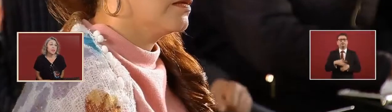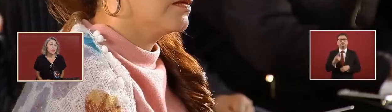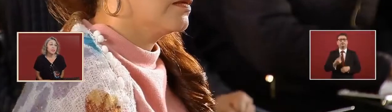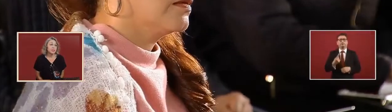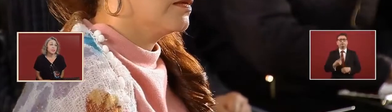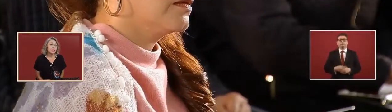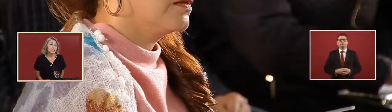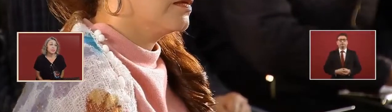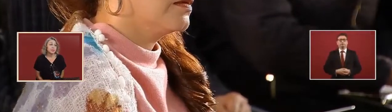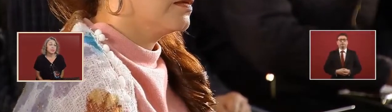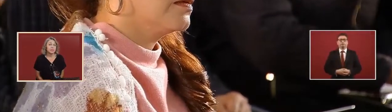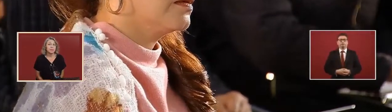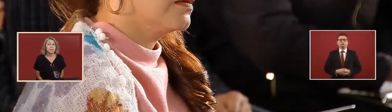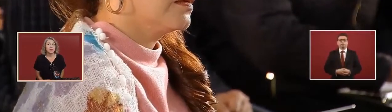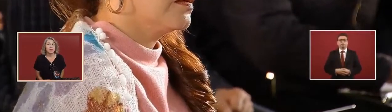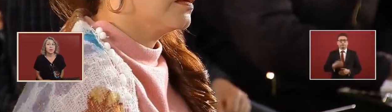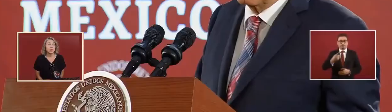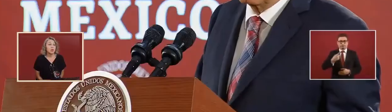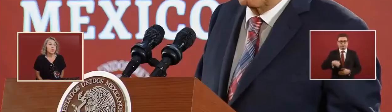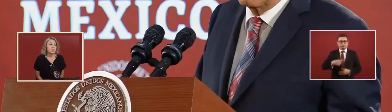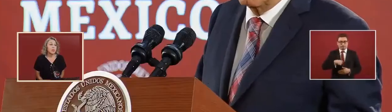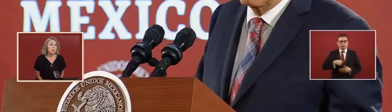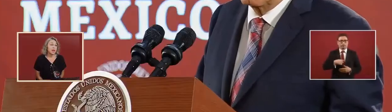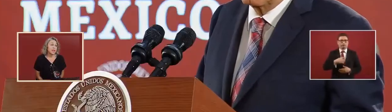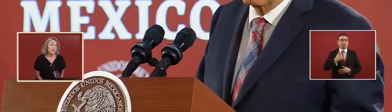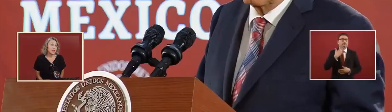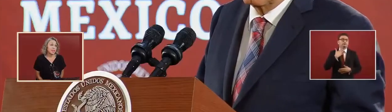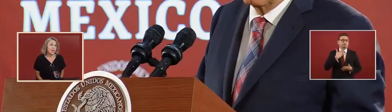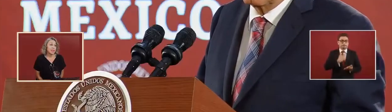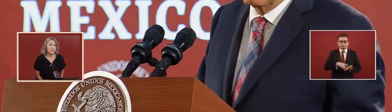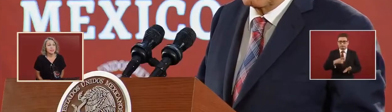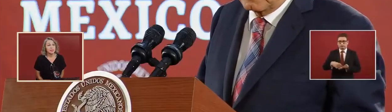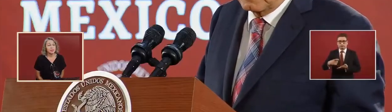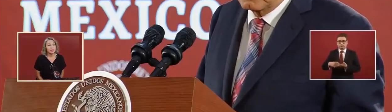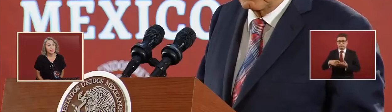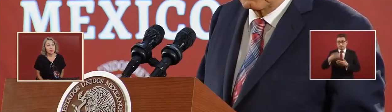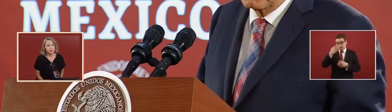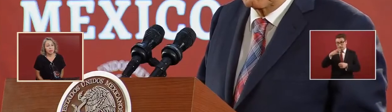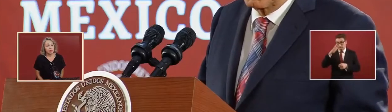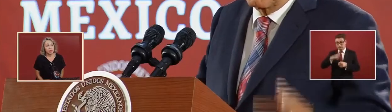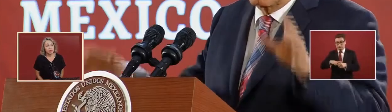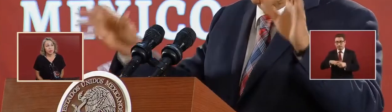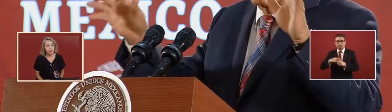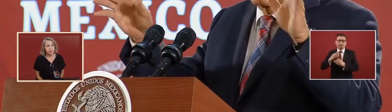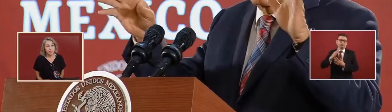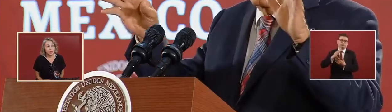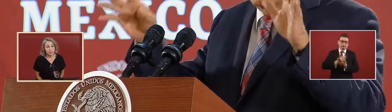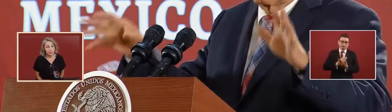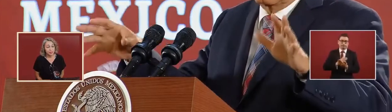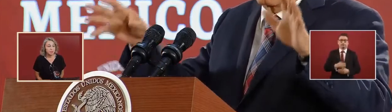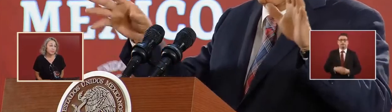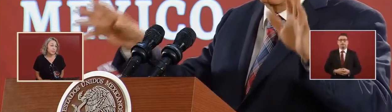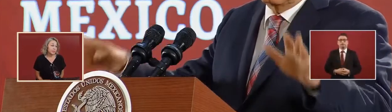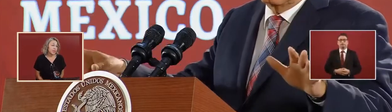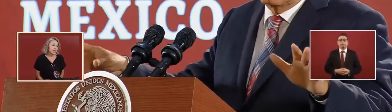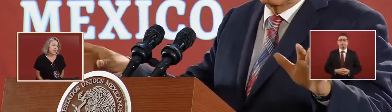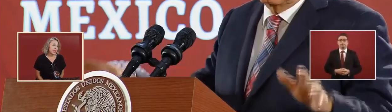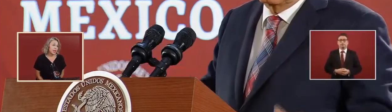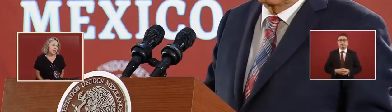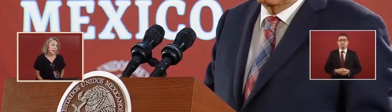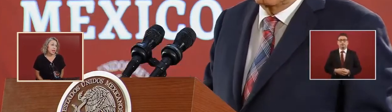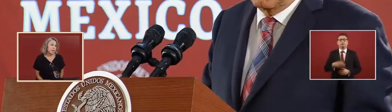we'll be buying less gas from the foreign places and I am giving you